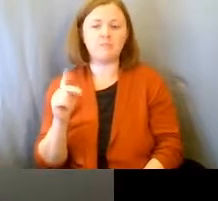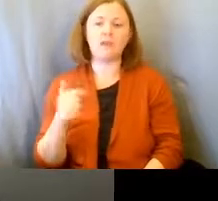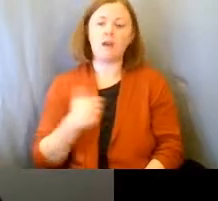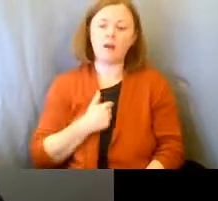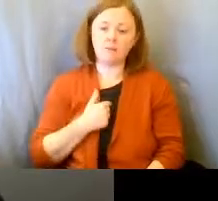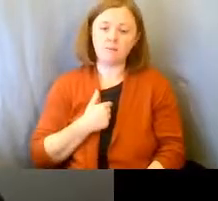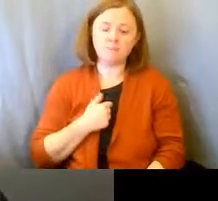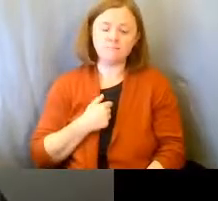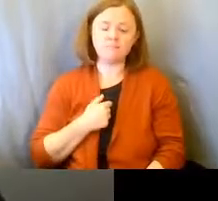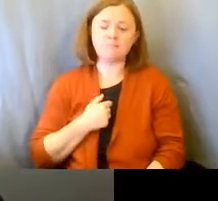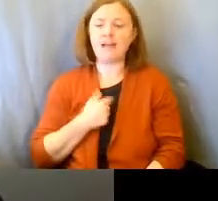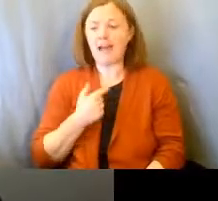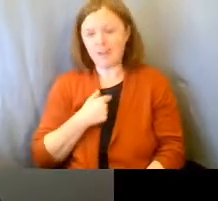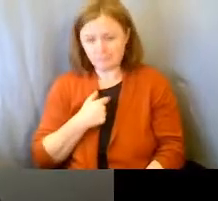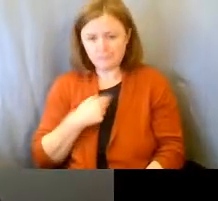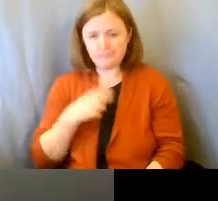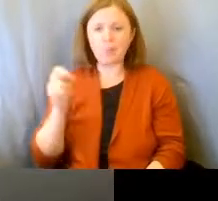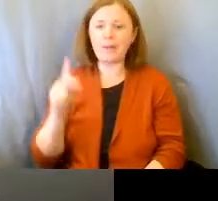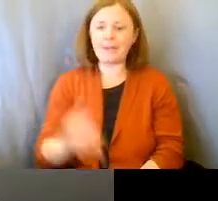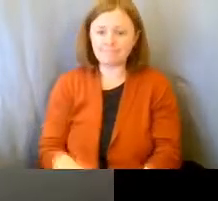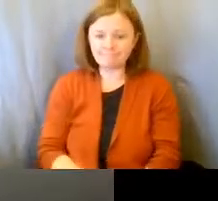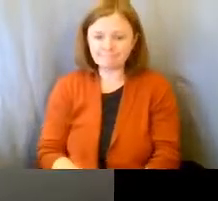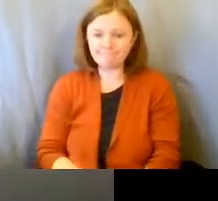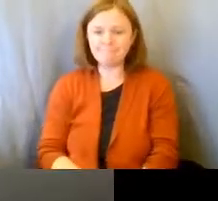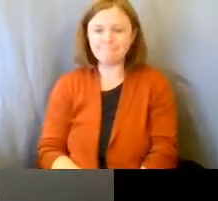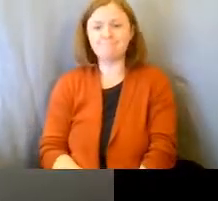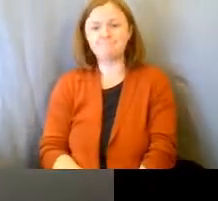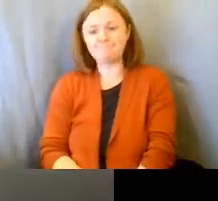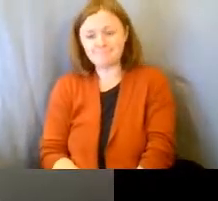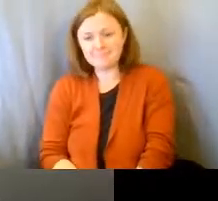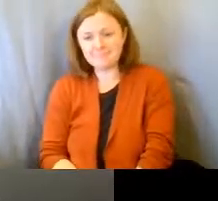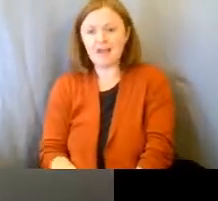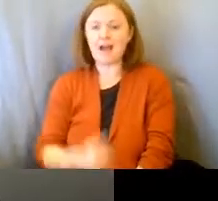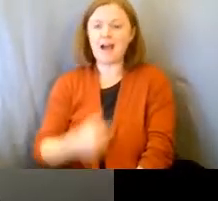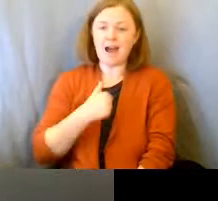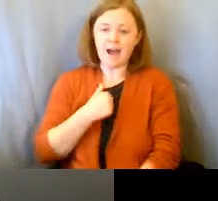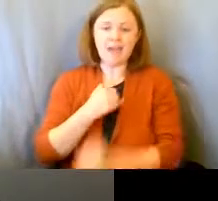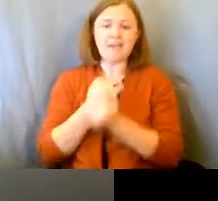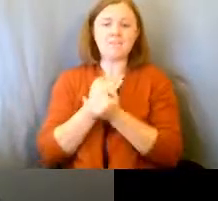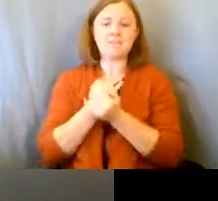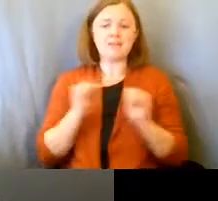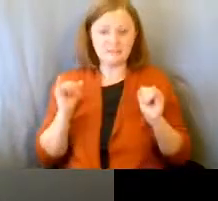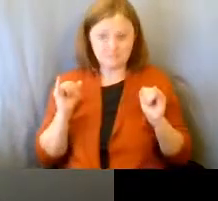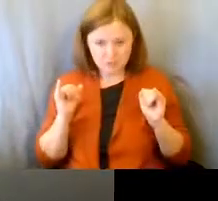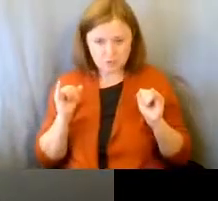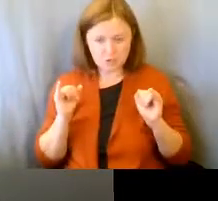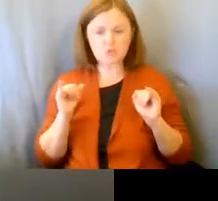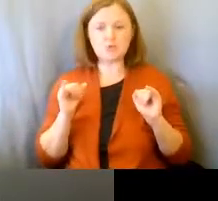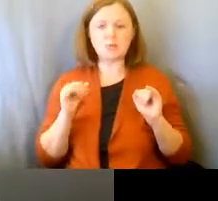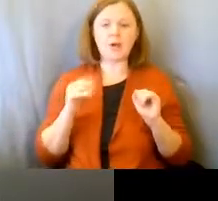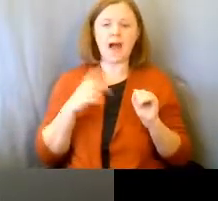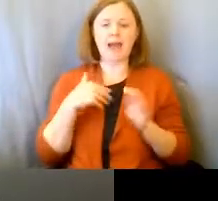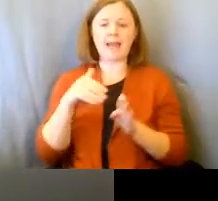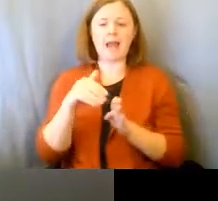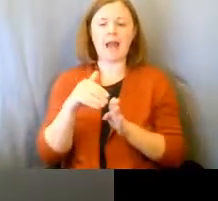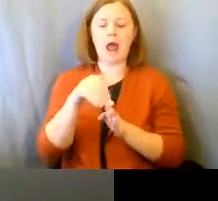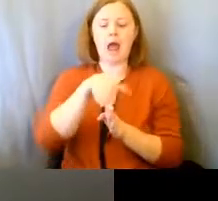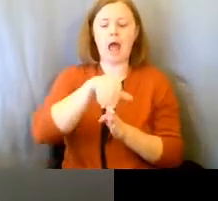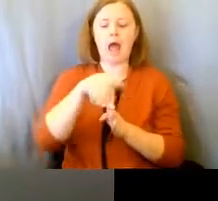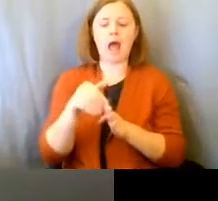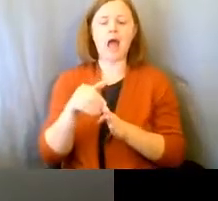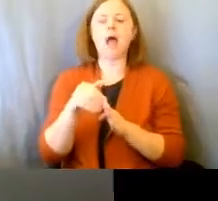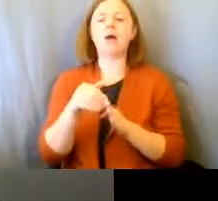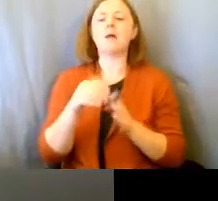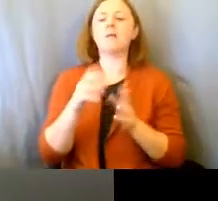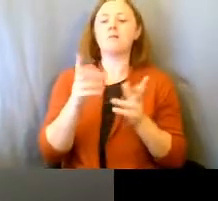I'm okay. I am an individual who teeters between, I'm probably